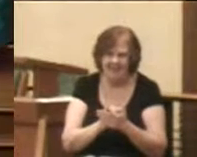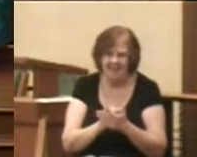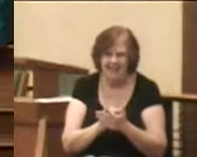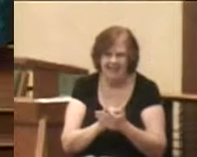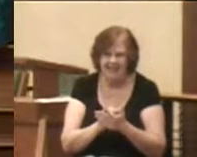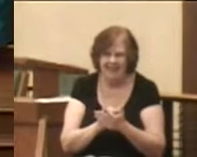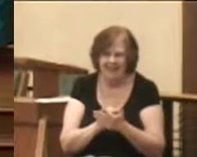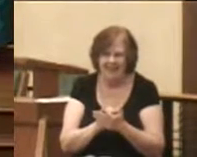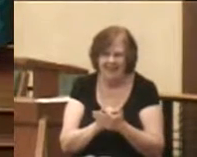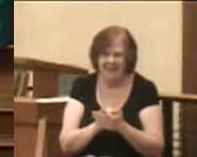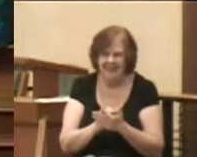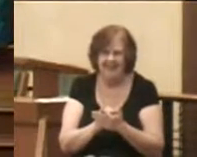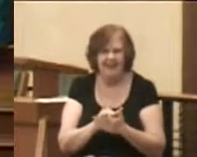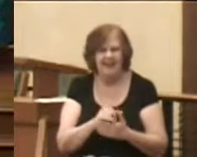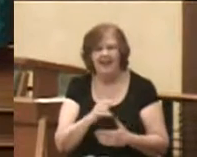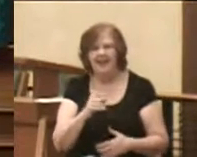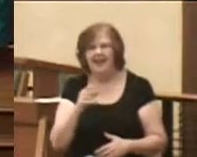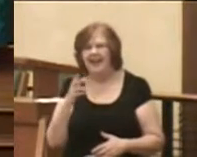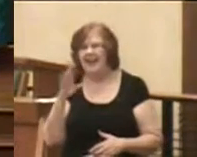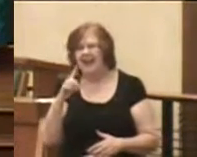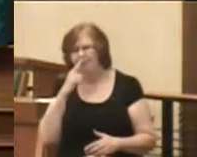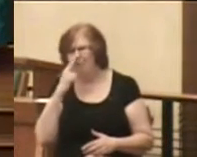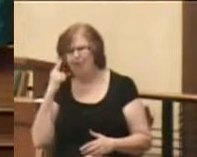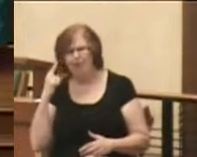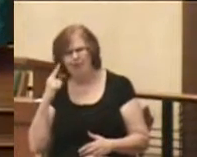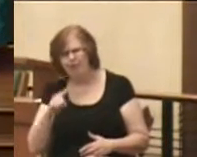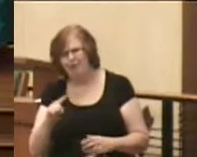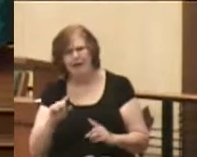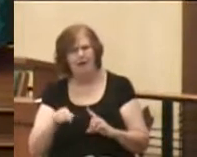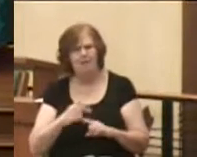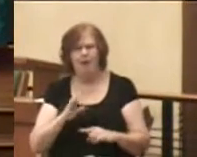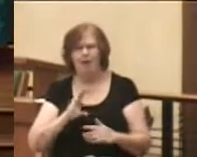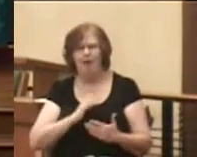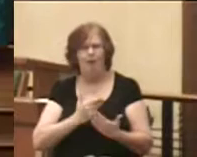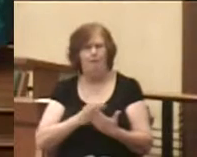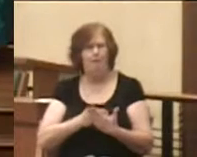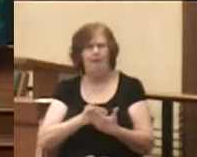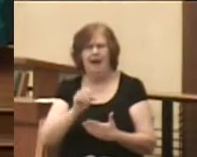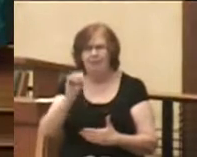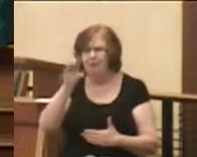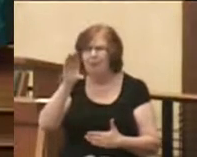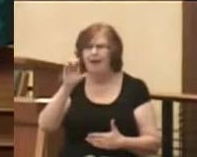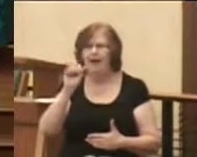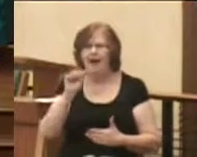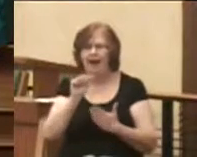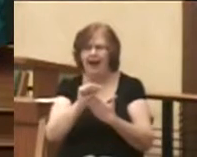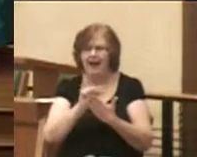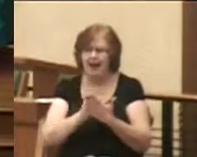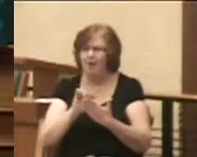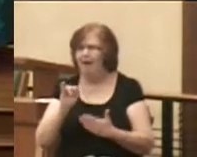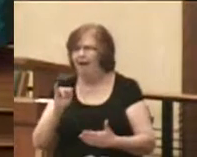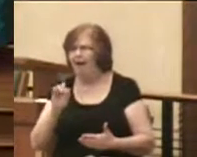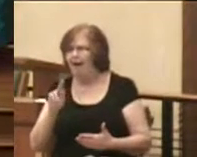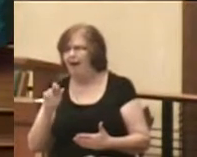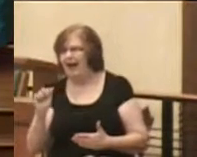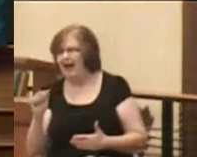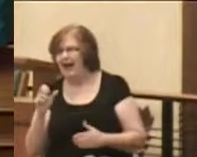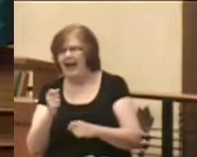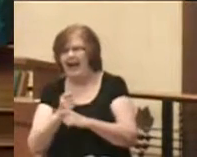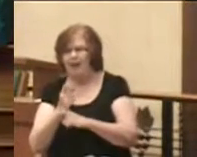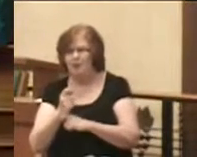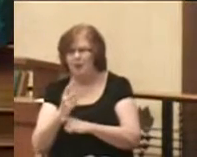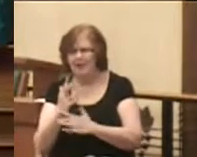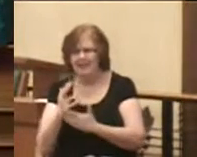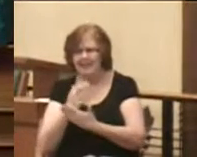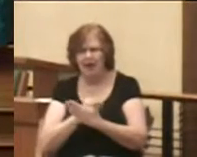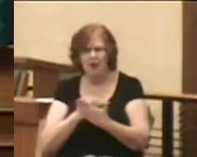I don't think God cares a whit about our bank accounts, our IRAs, and our annual salaries.